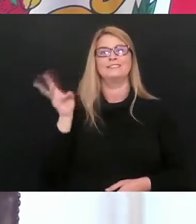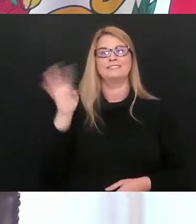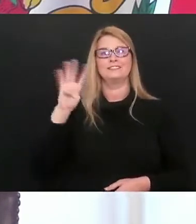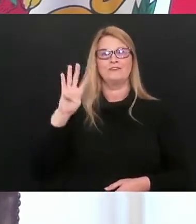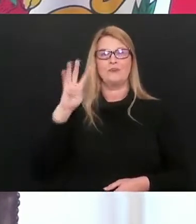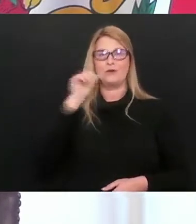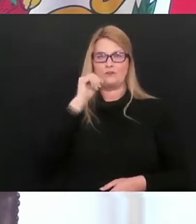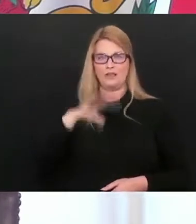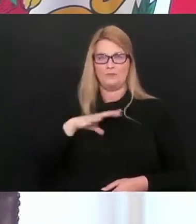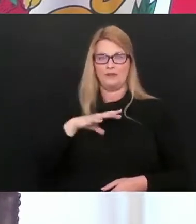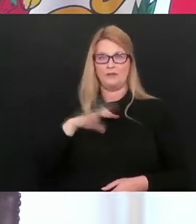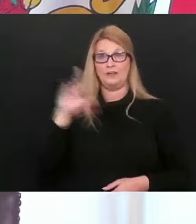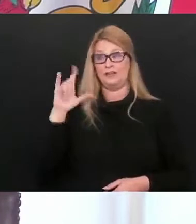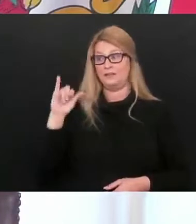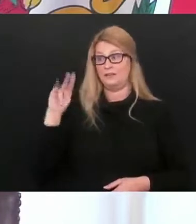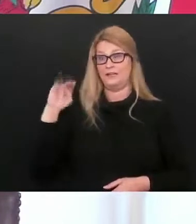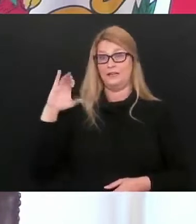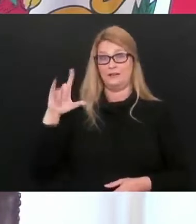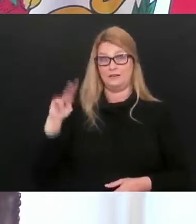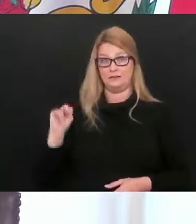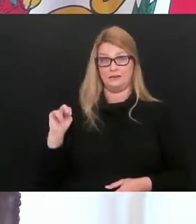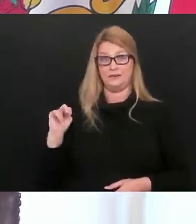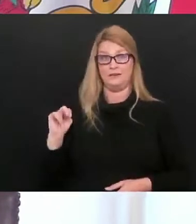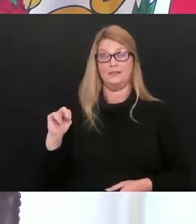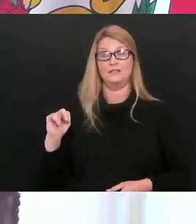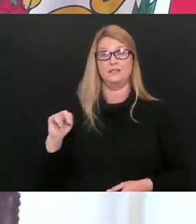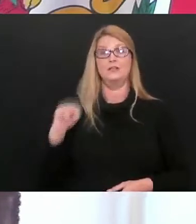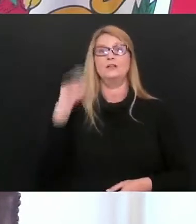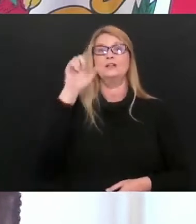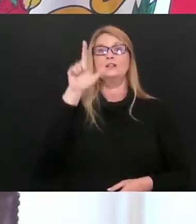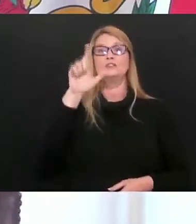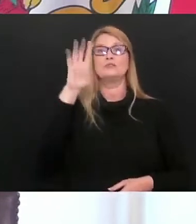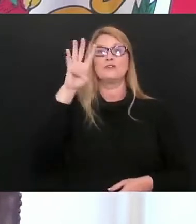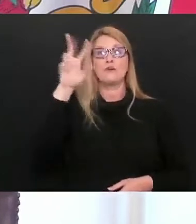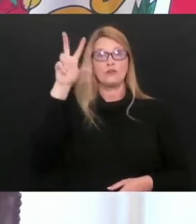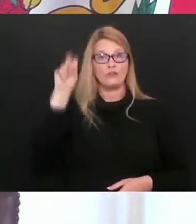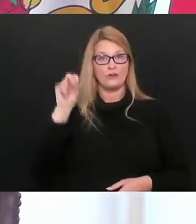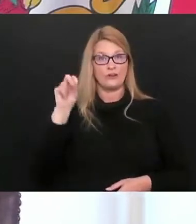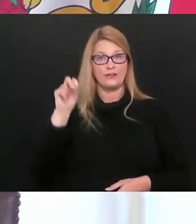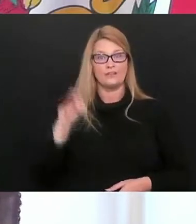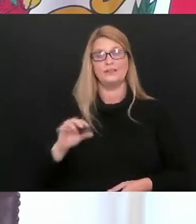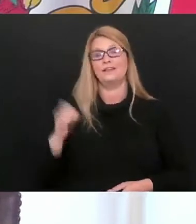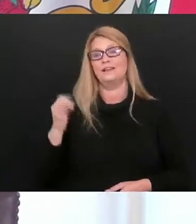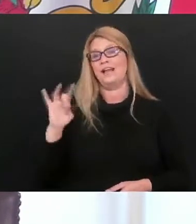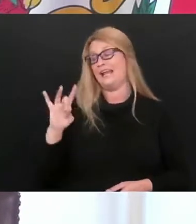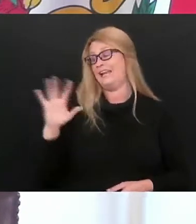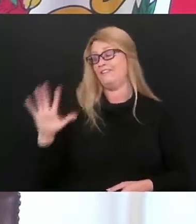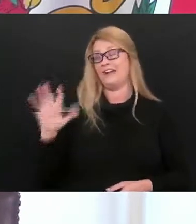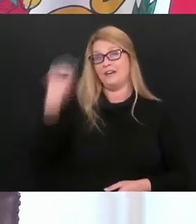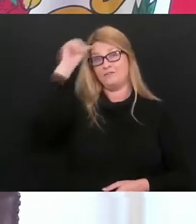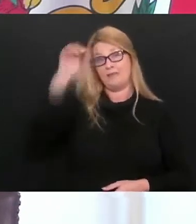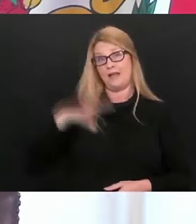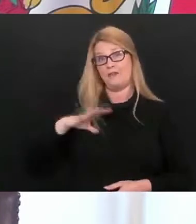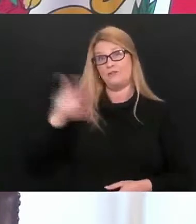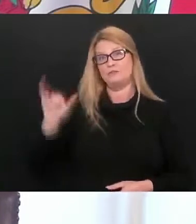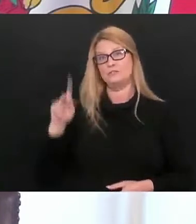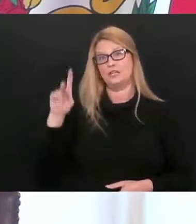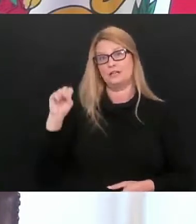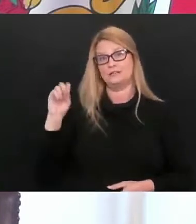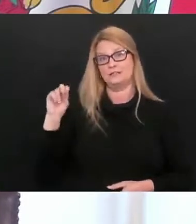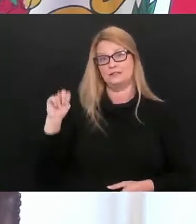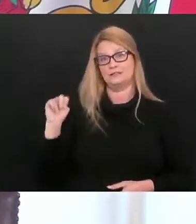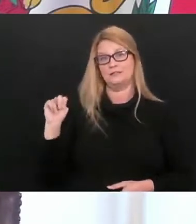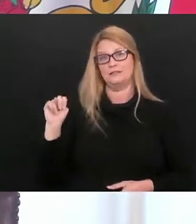-old female from Lincoln County. Our 2,430th death is an 85-year-old male from Jackson County.